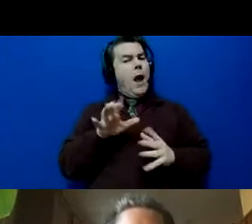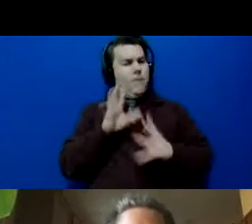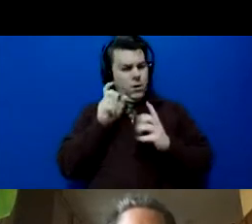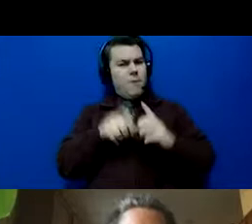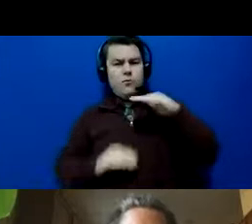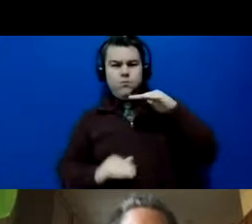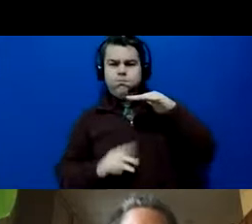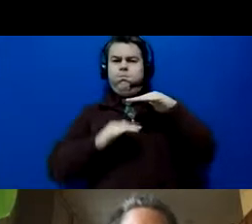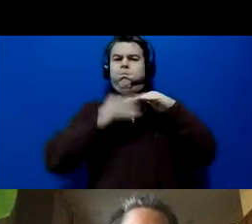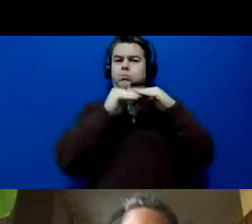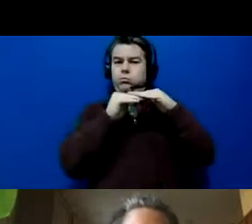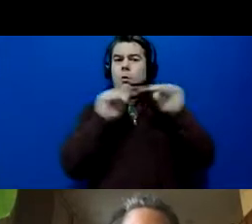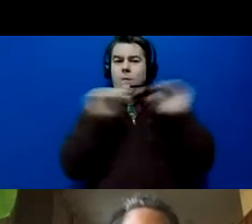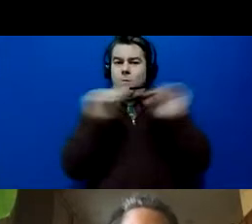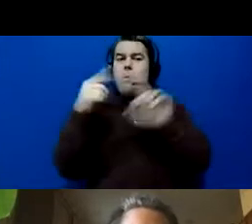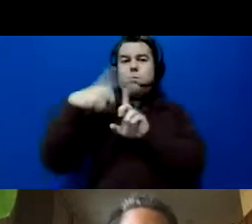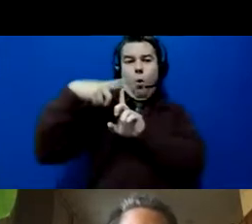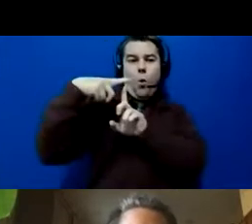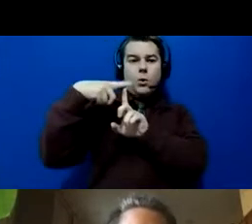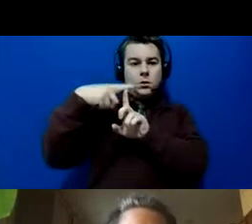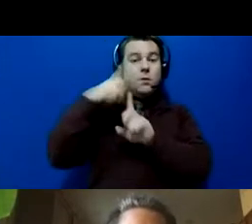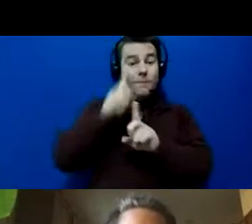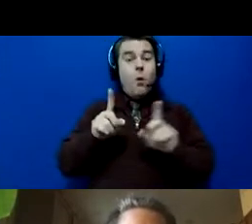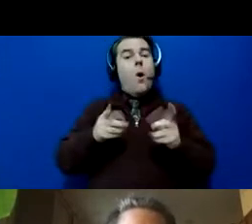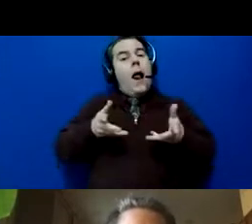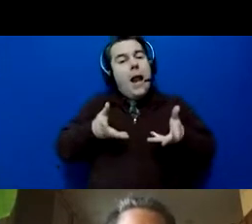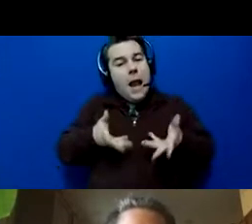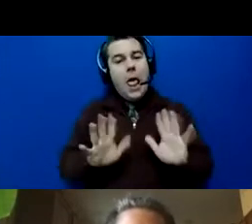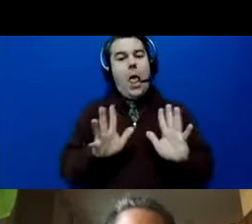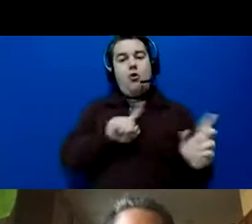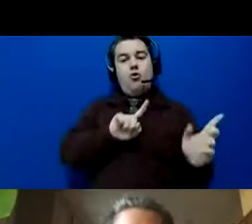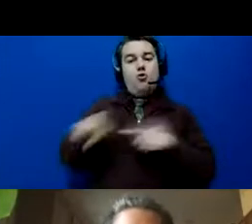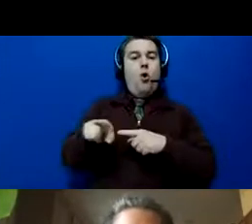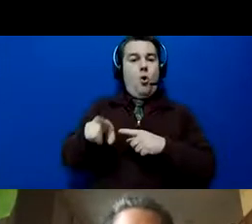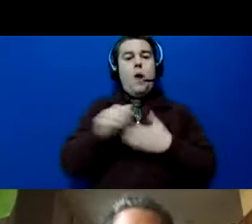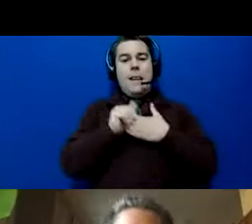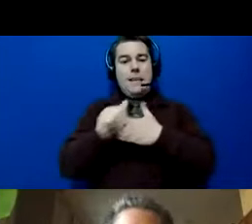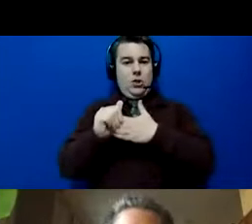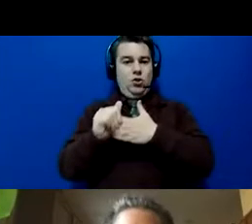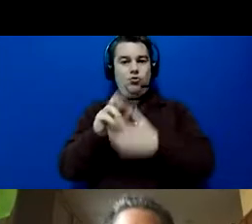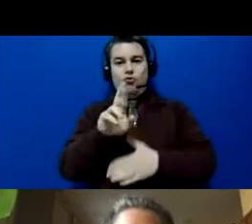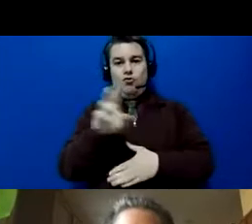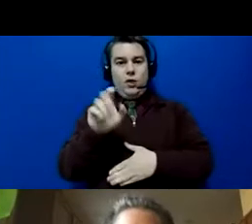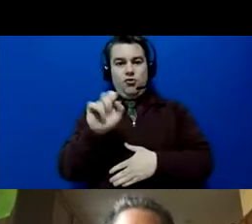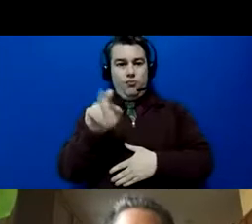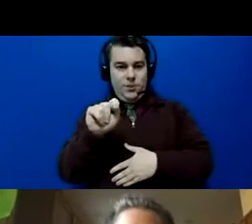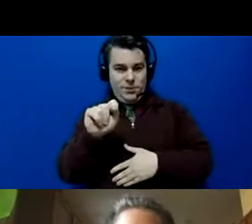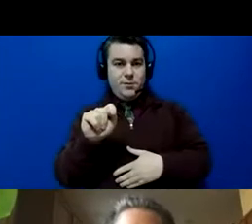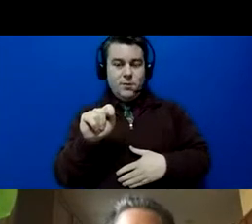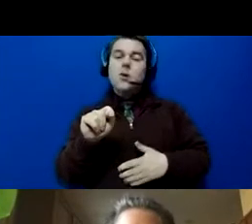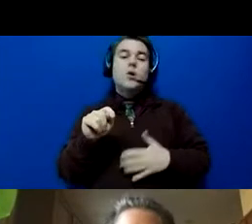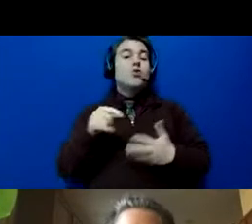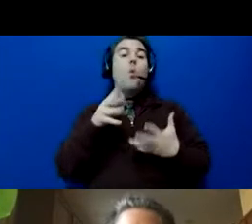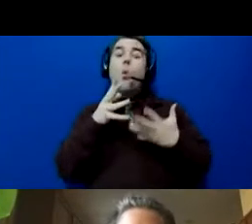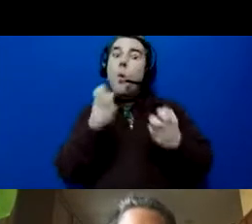You have to reach a certain amount of points to be allowed to go to leaders retreat. So you want to hit those points and there's all kinds of